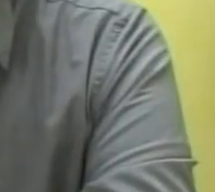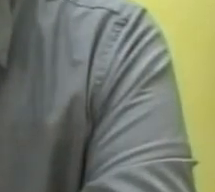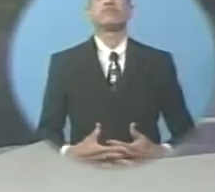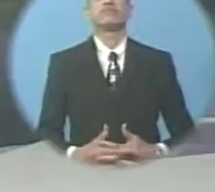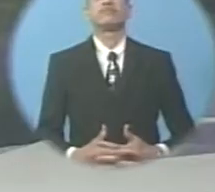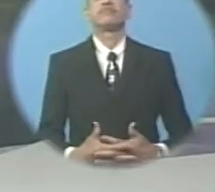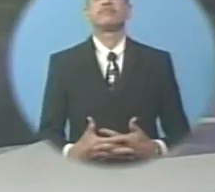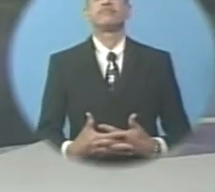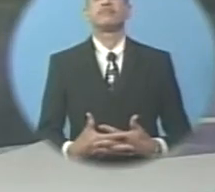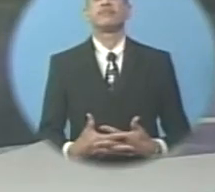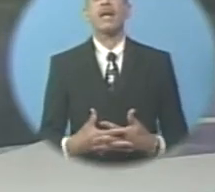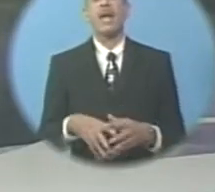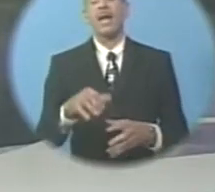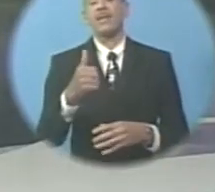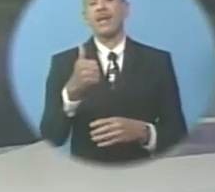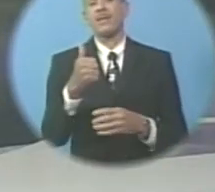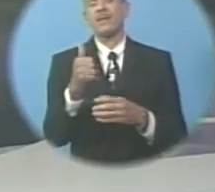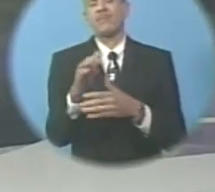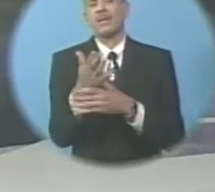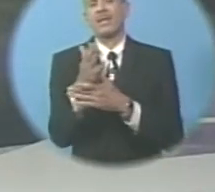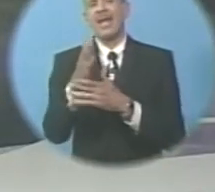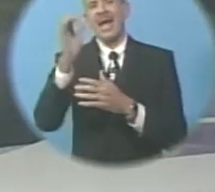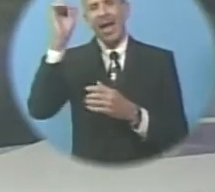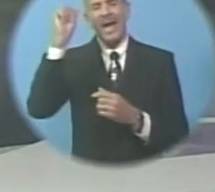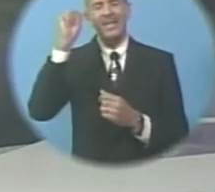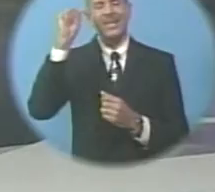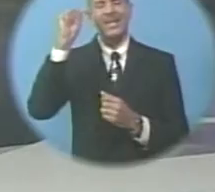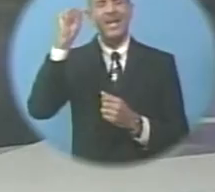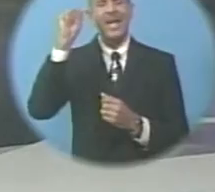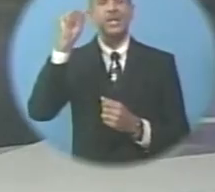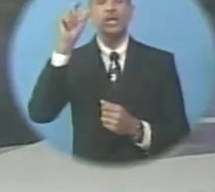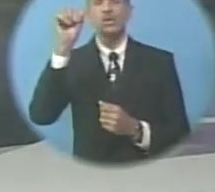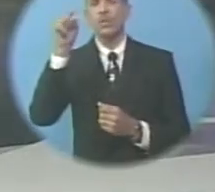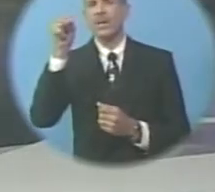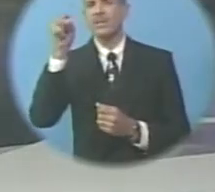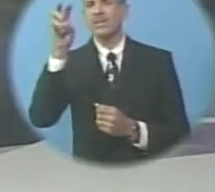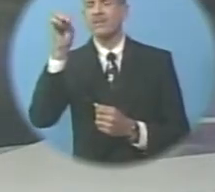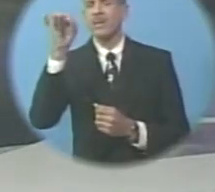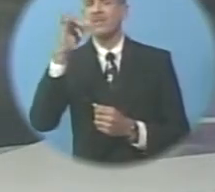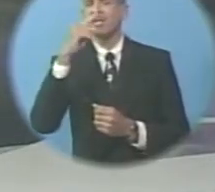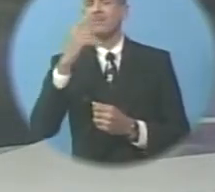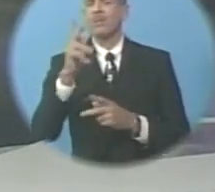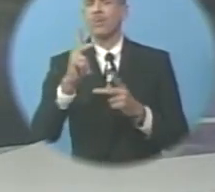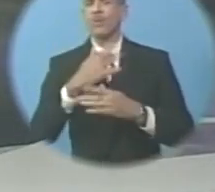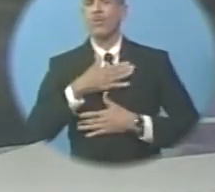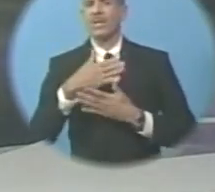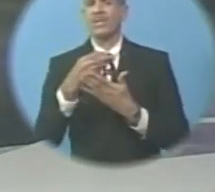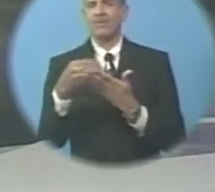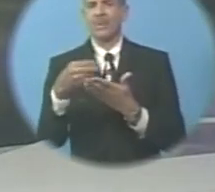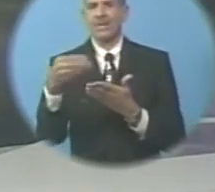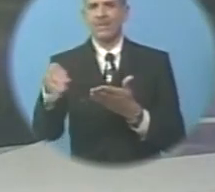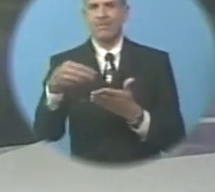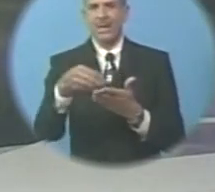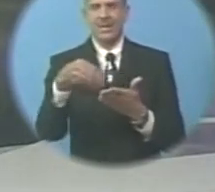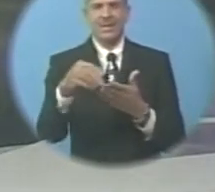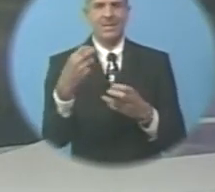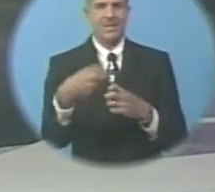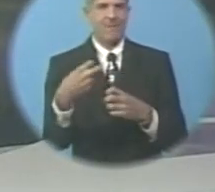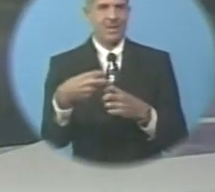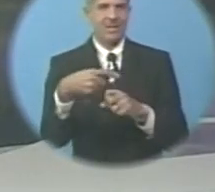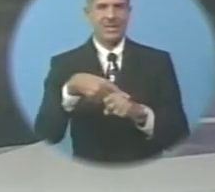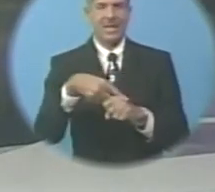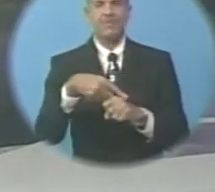stuff Another partner Antoinette Squires-Smith says people are willing to spend money despite the difficult economic times